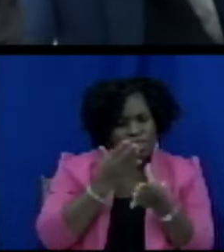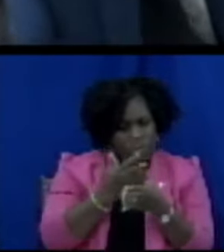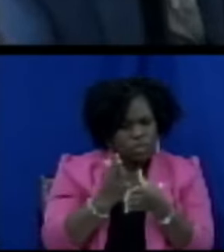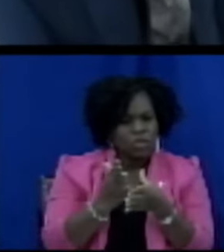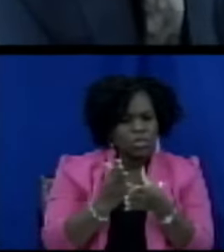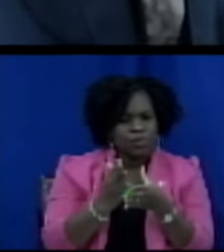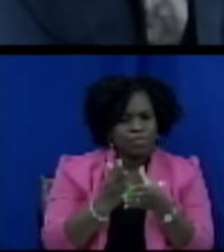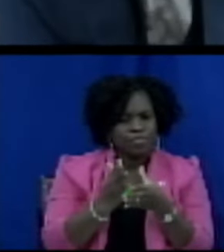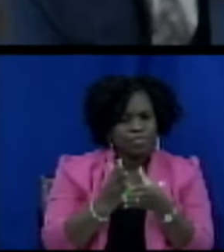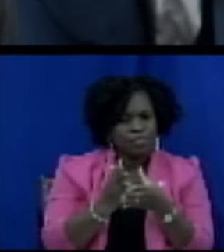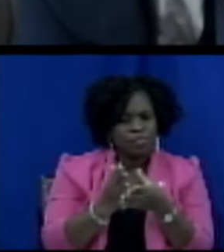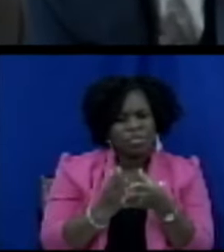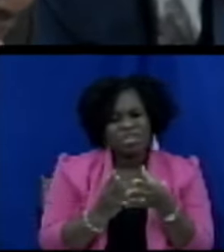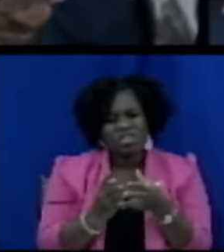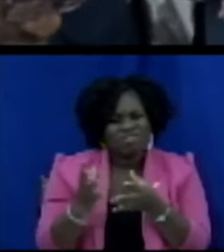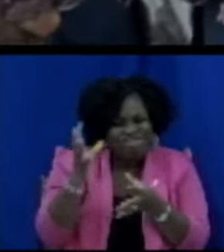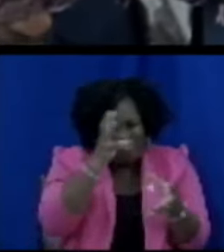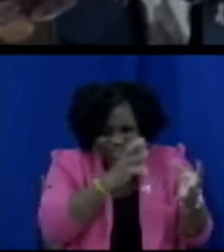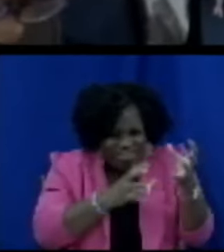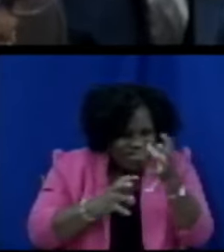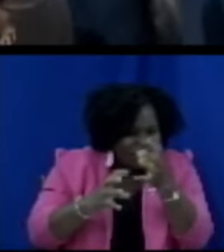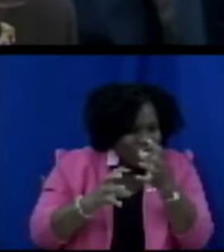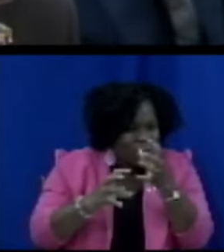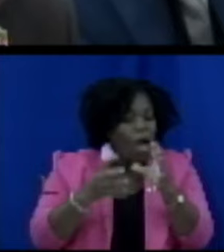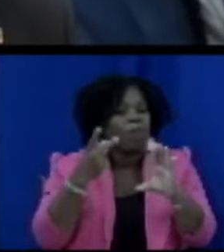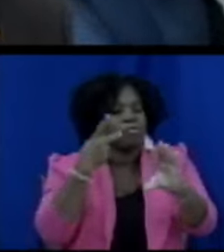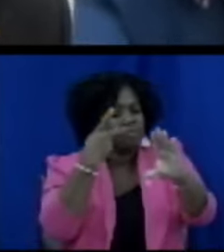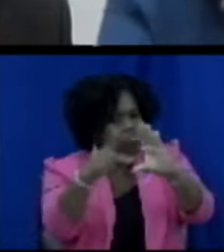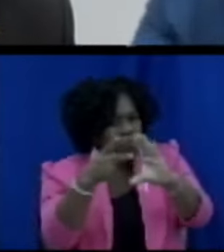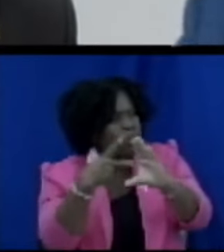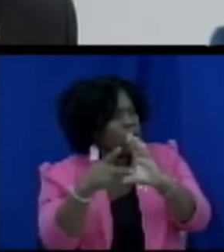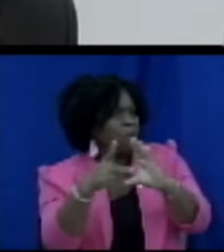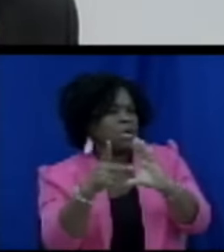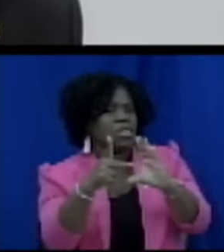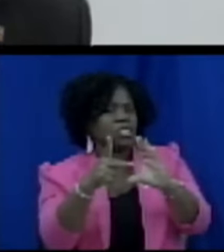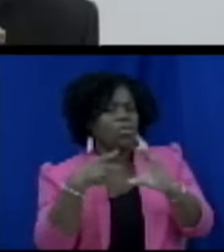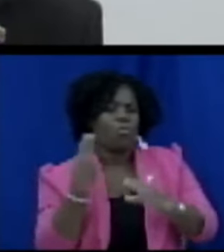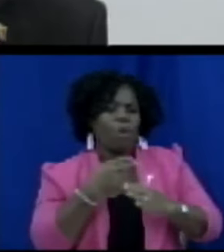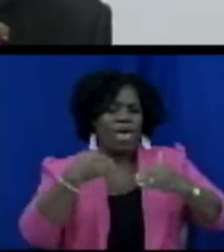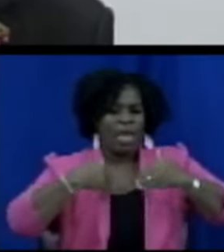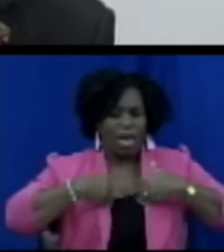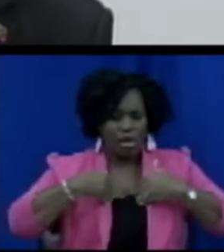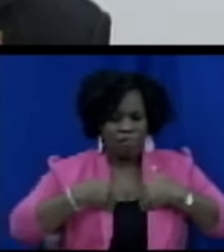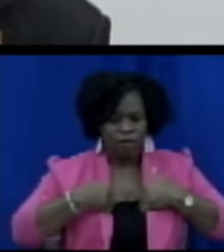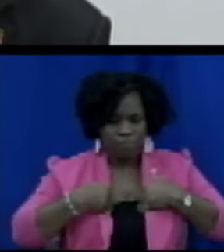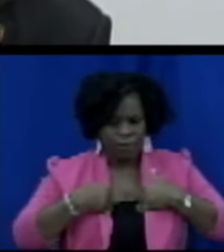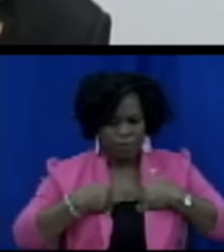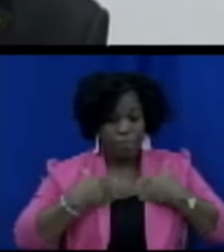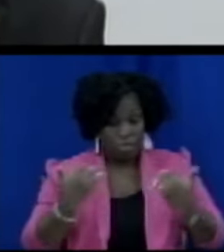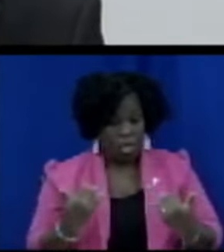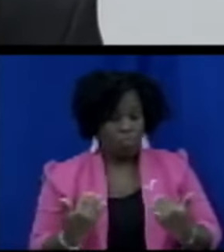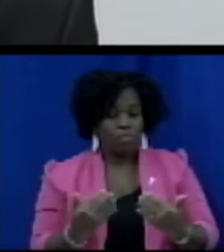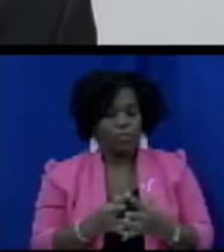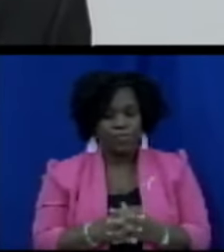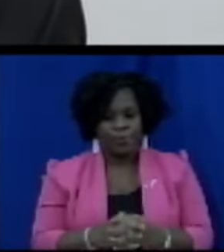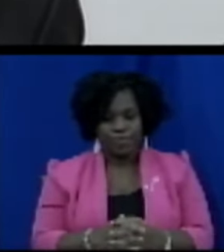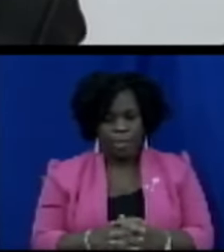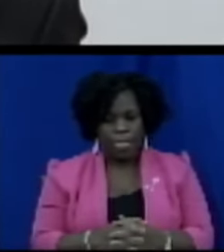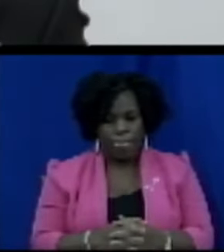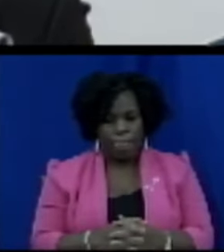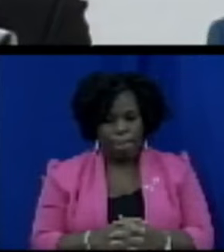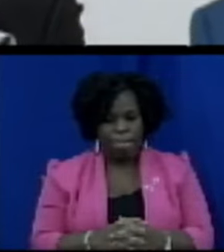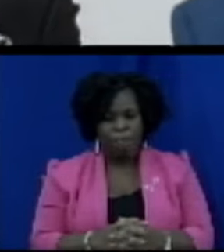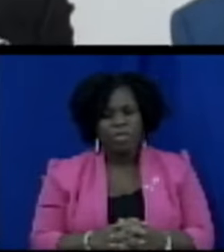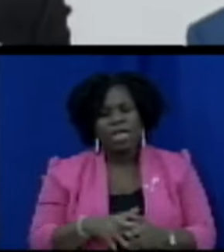publication the publication that we have at the moment with